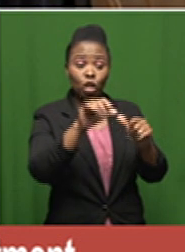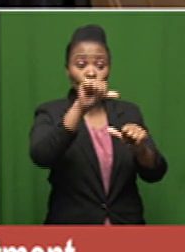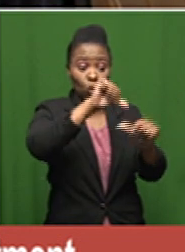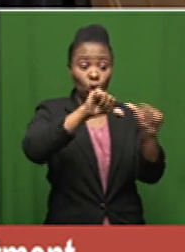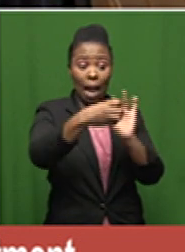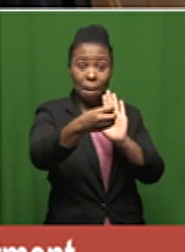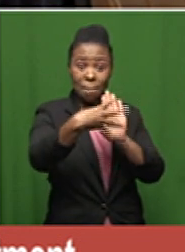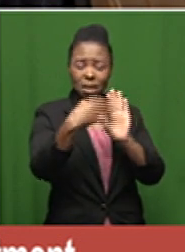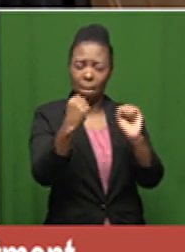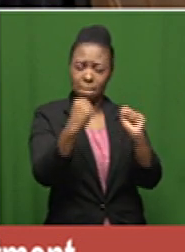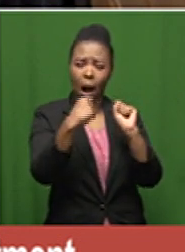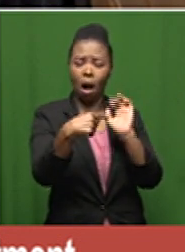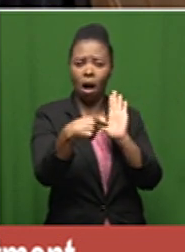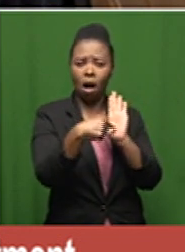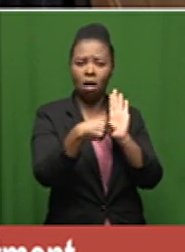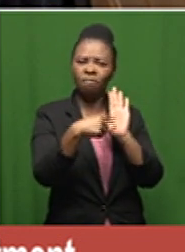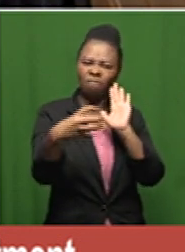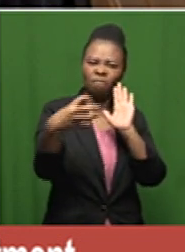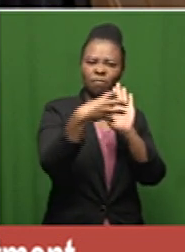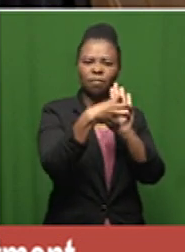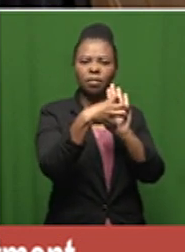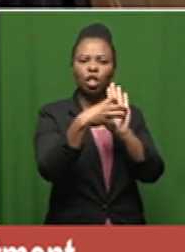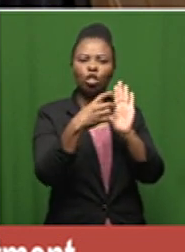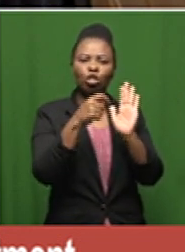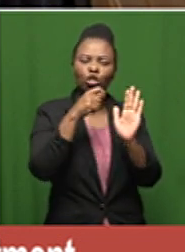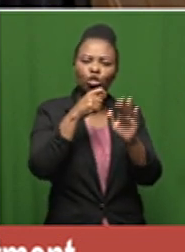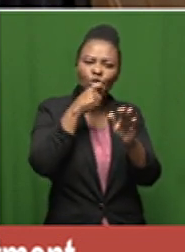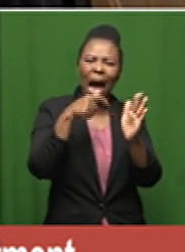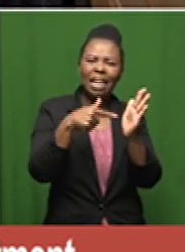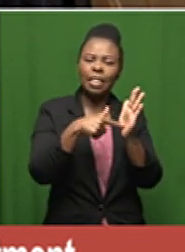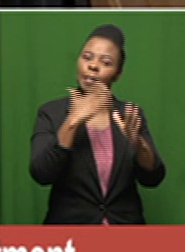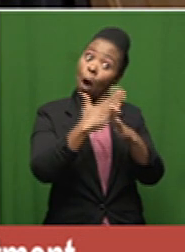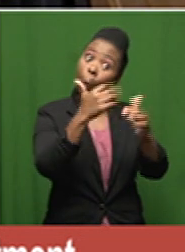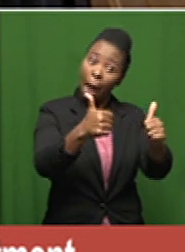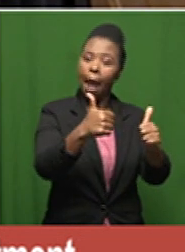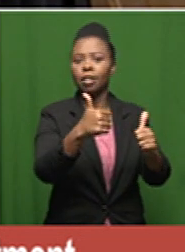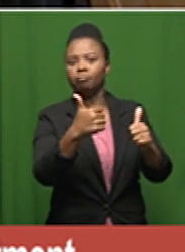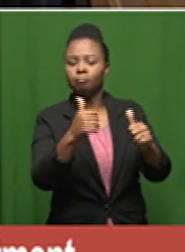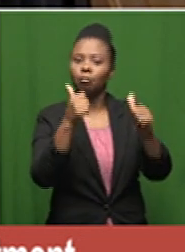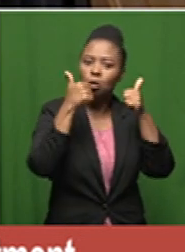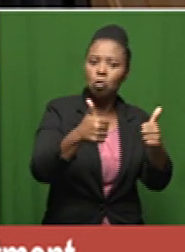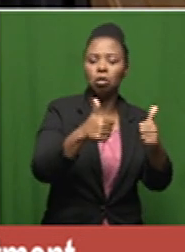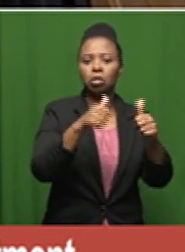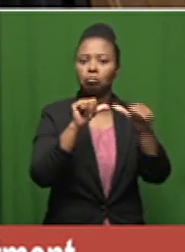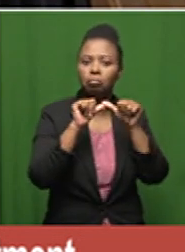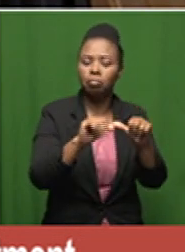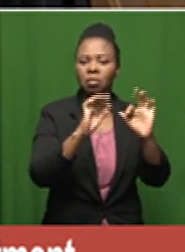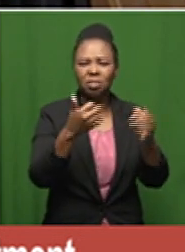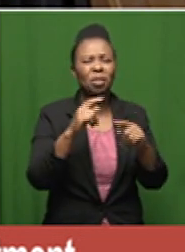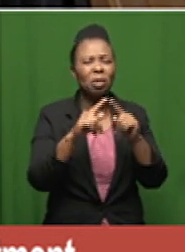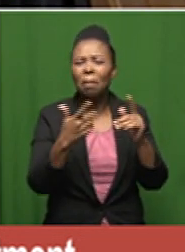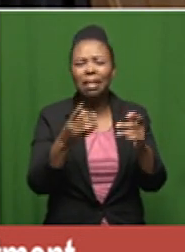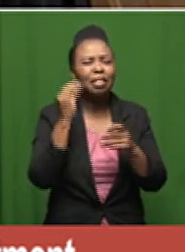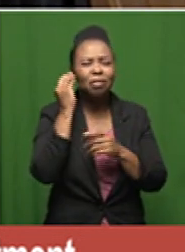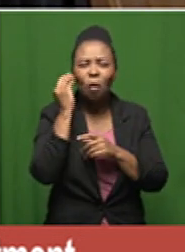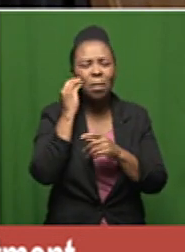platform that platform that portray these drugs as things that work and it's all as you mentioned earlier it's really anecdotal data and anecdotal